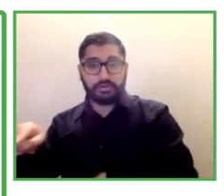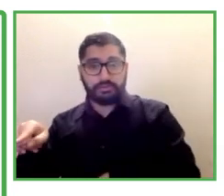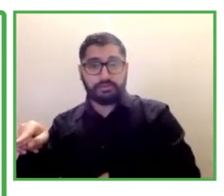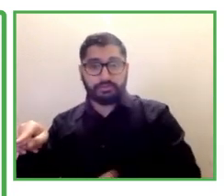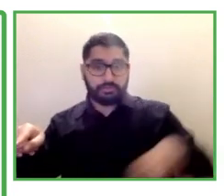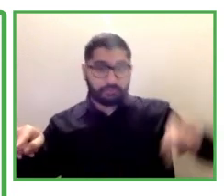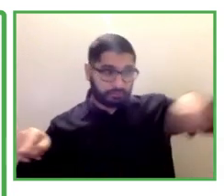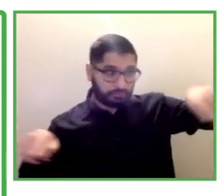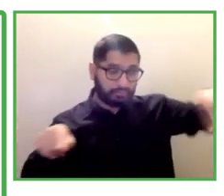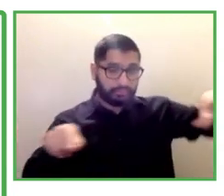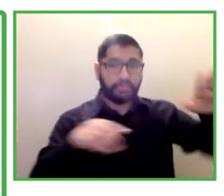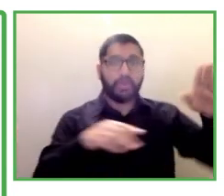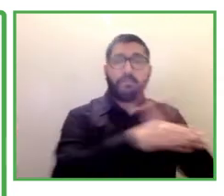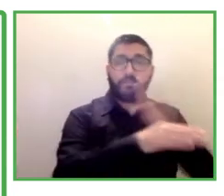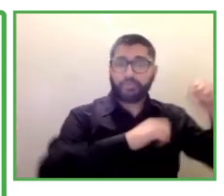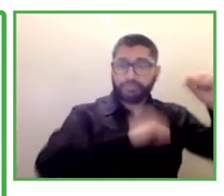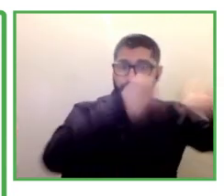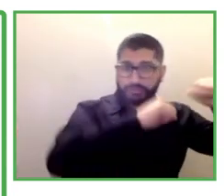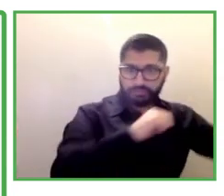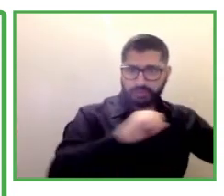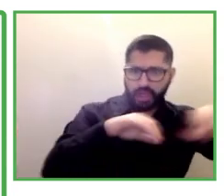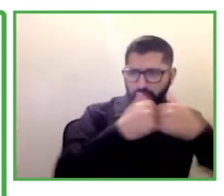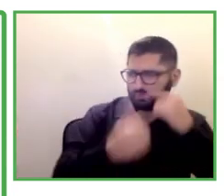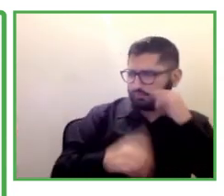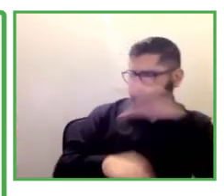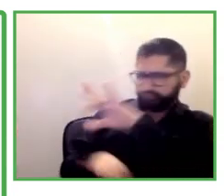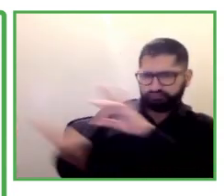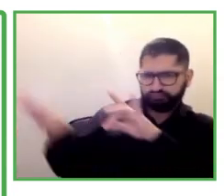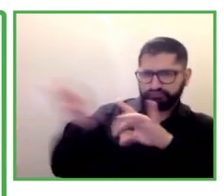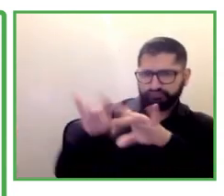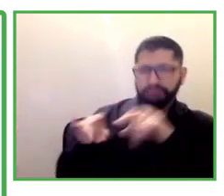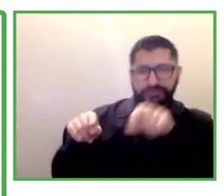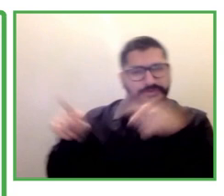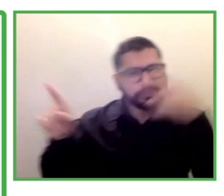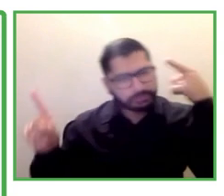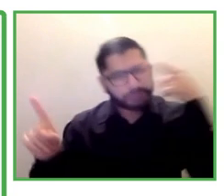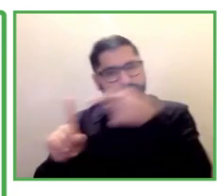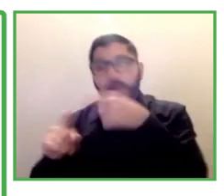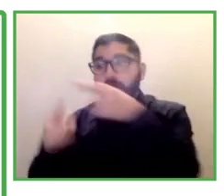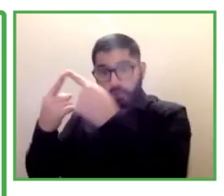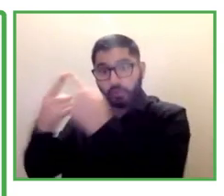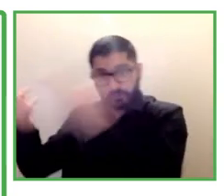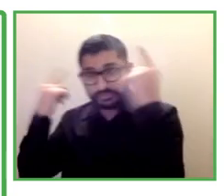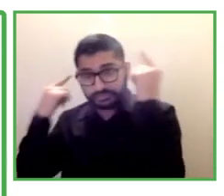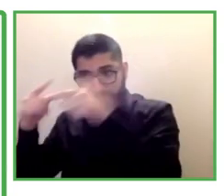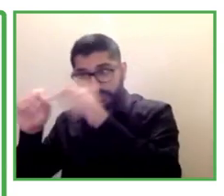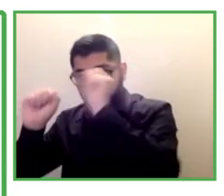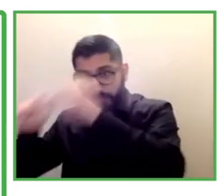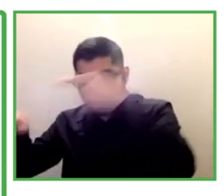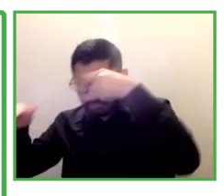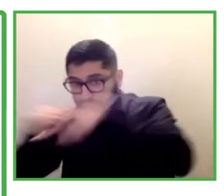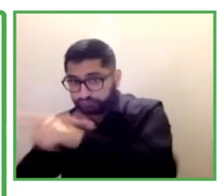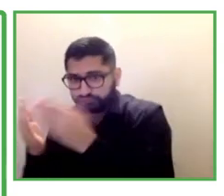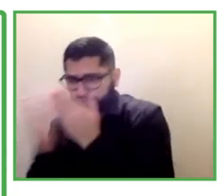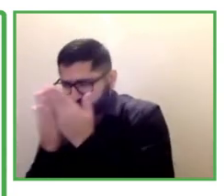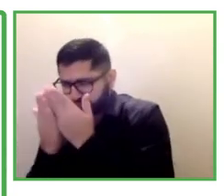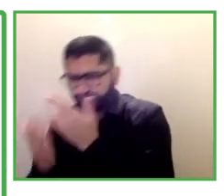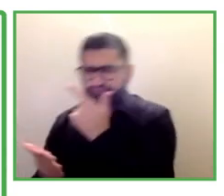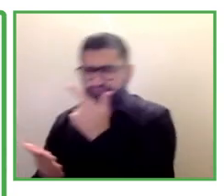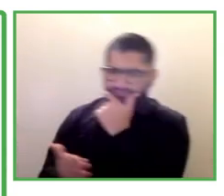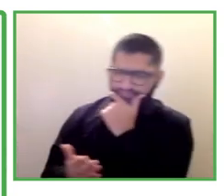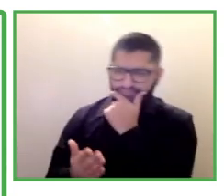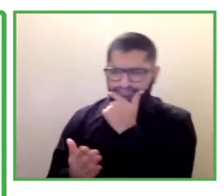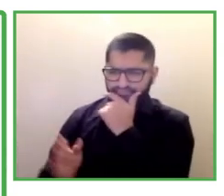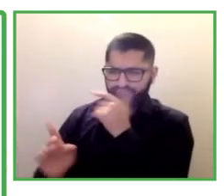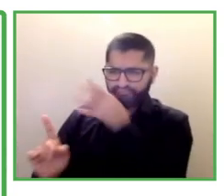within Australian businesses every eligible student is invited to attend a face-to-face one-on-one screening interview